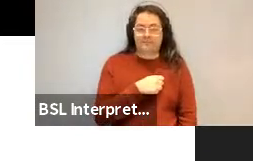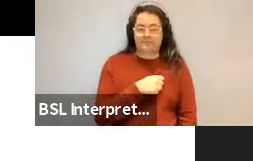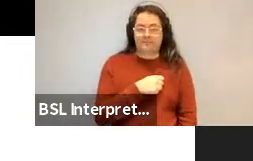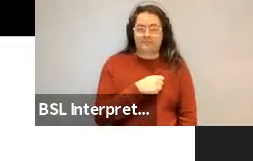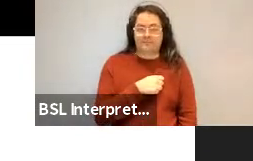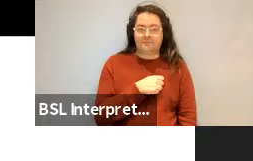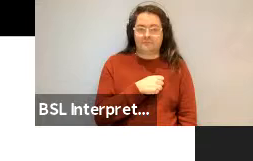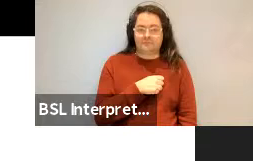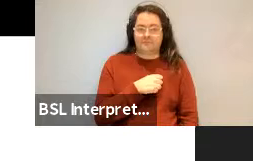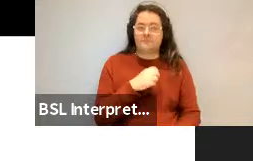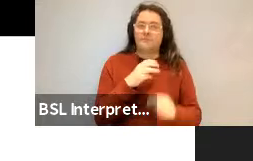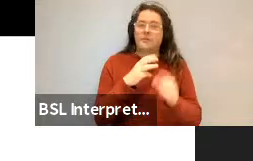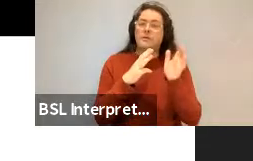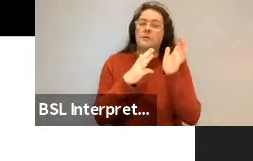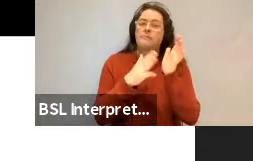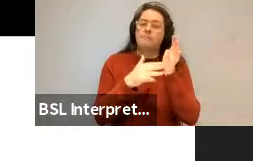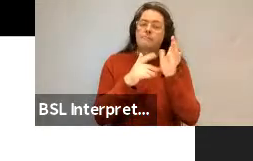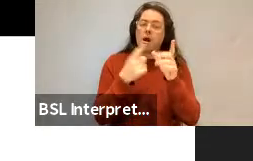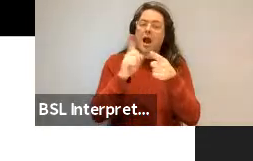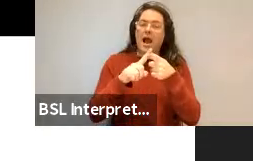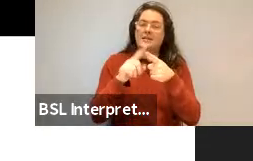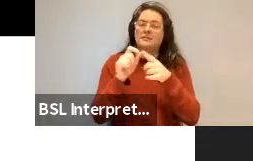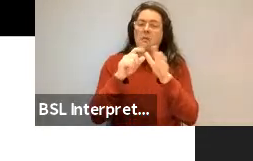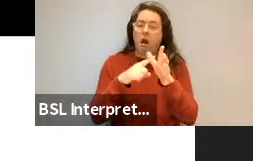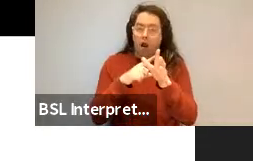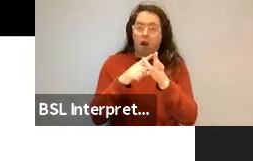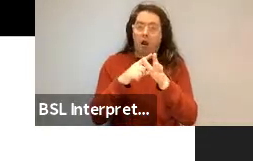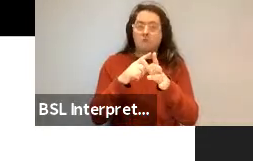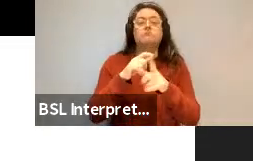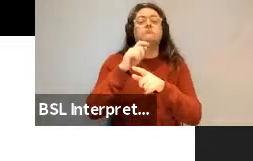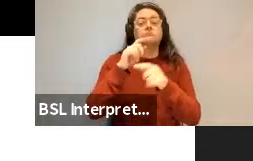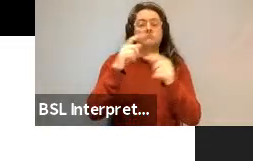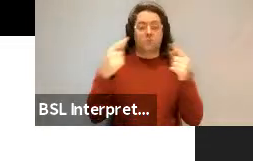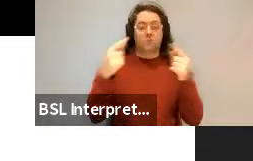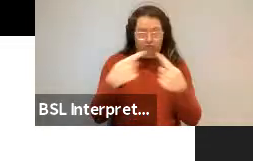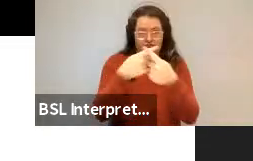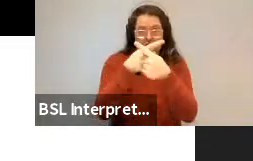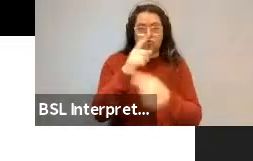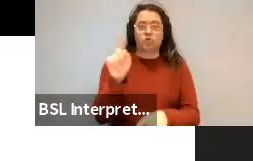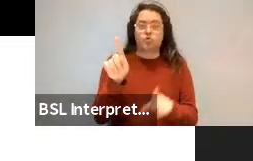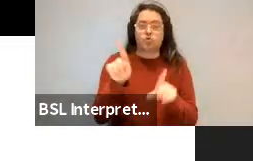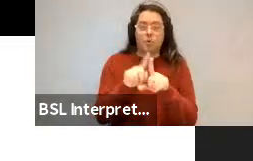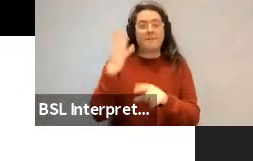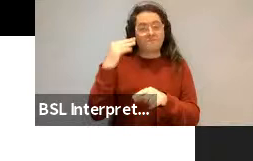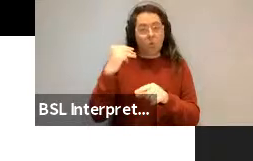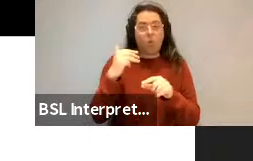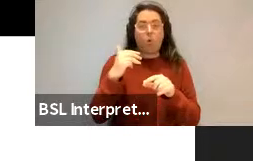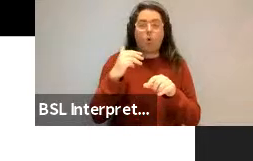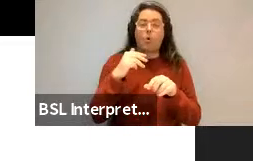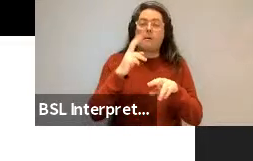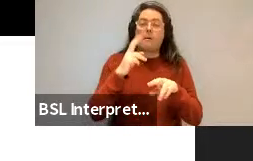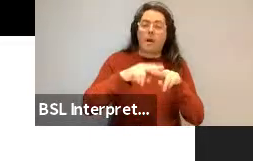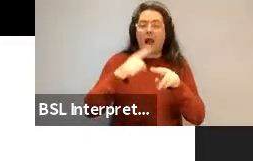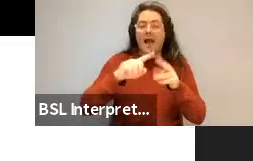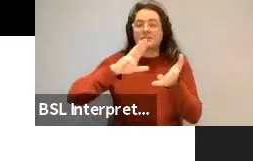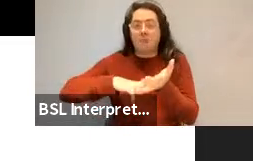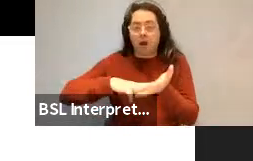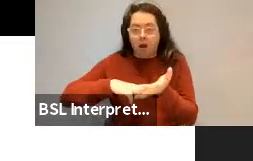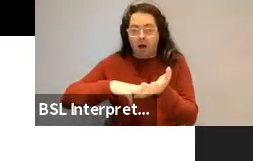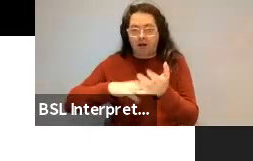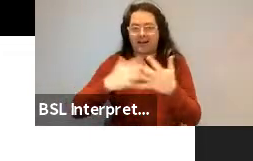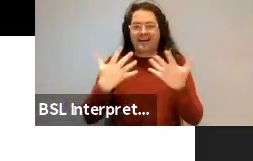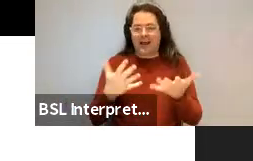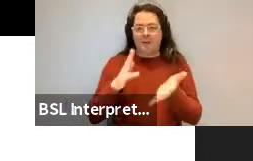Ma and pa reversed its order. We used to say pa and ma. People wouldn't say that anymore.